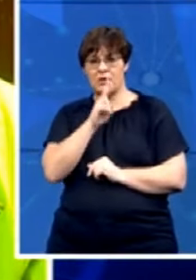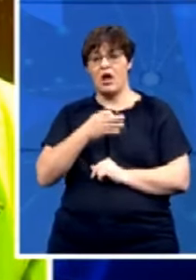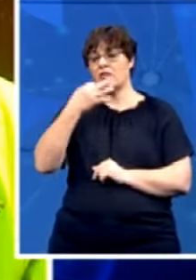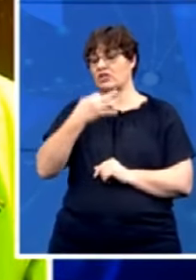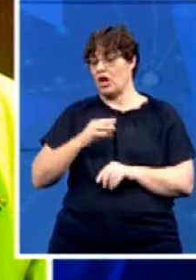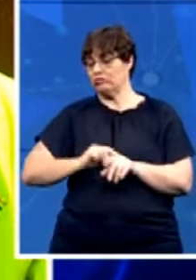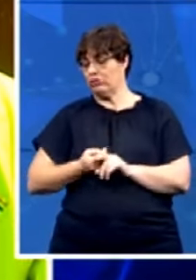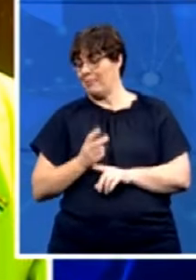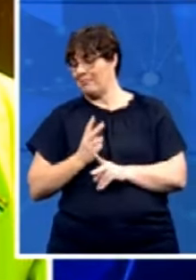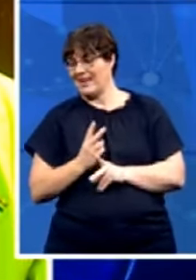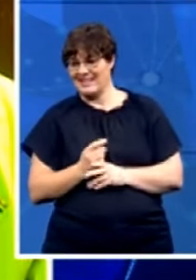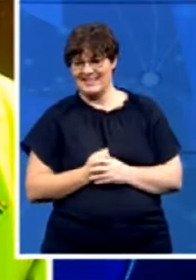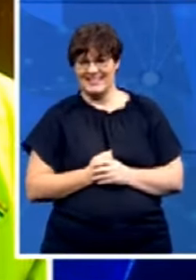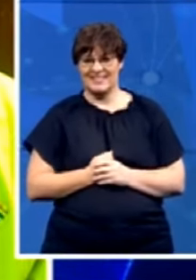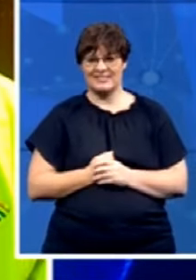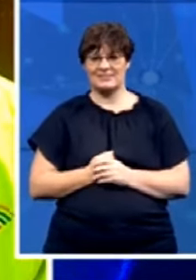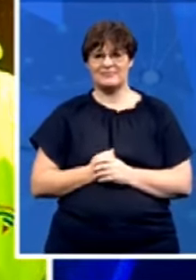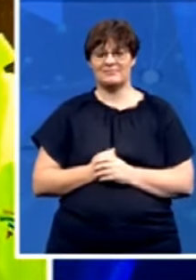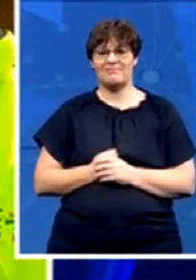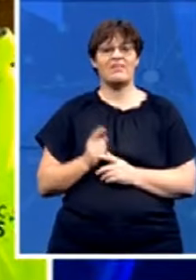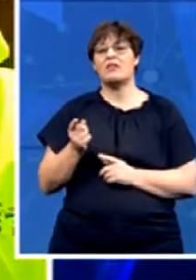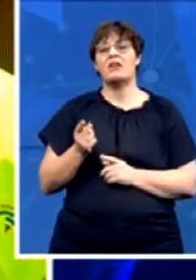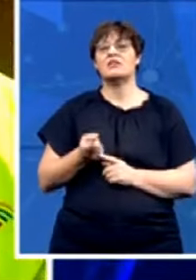this time what is Mr Shai saying this morning